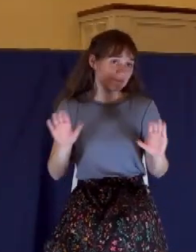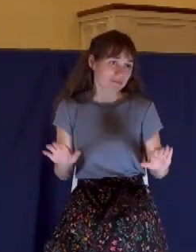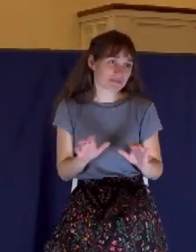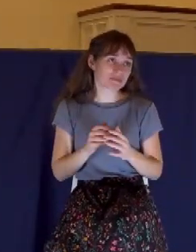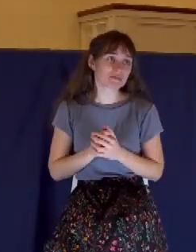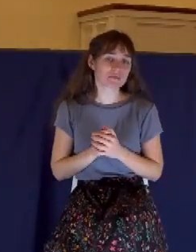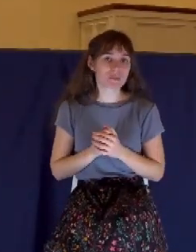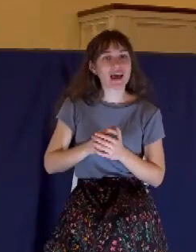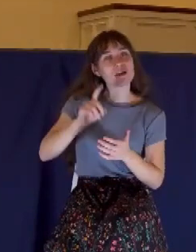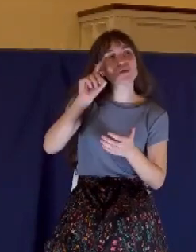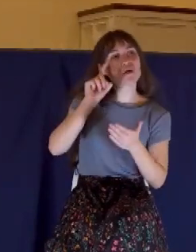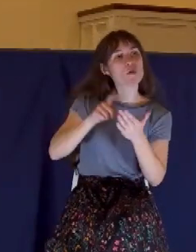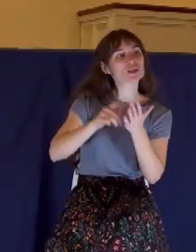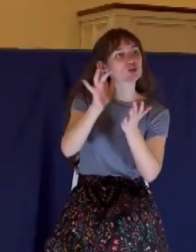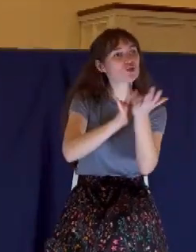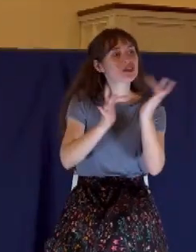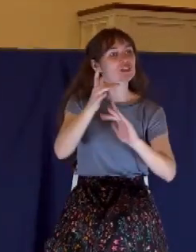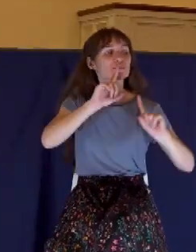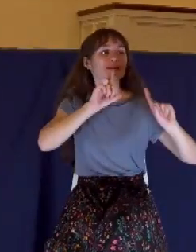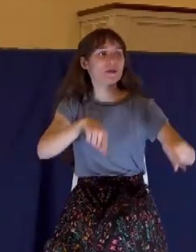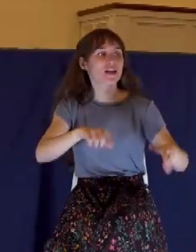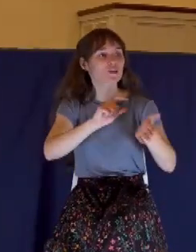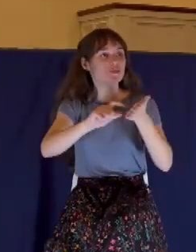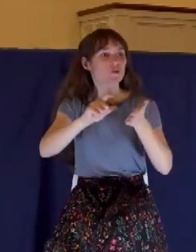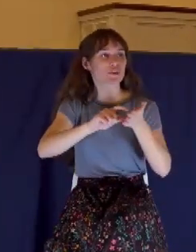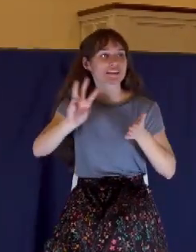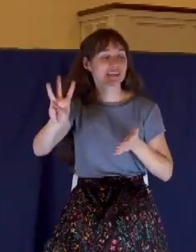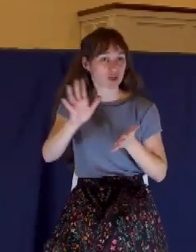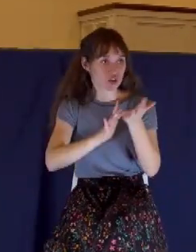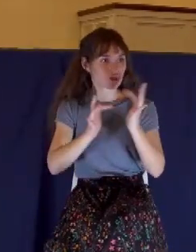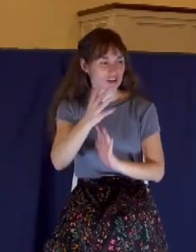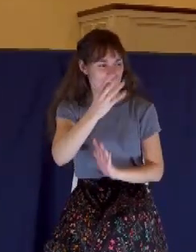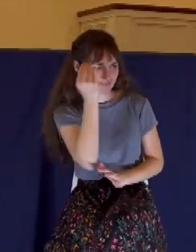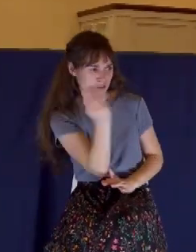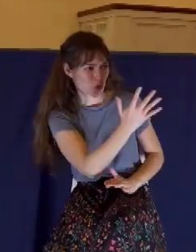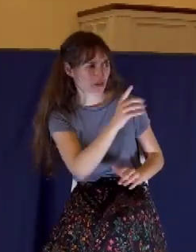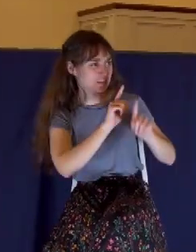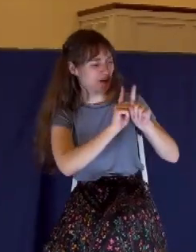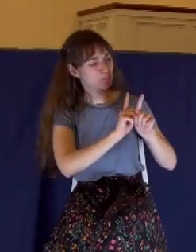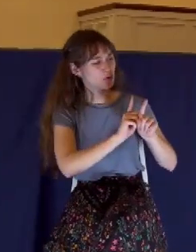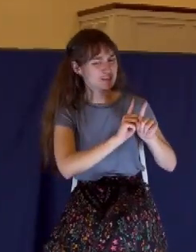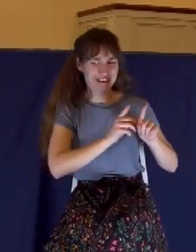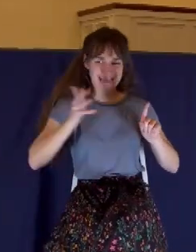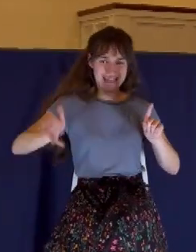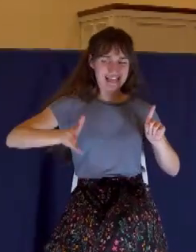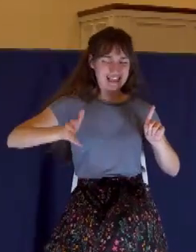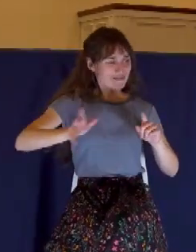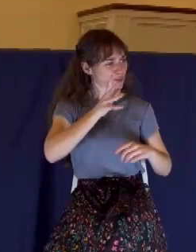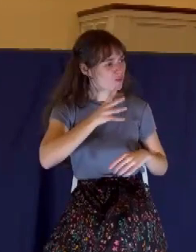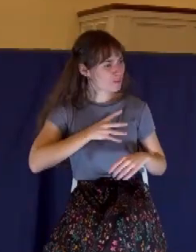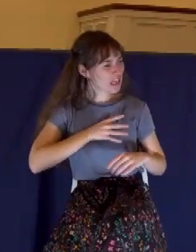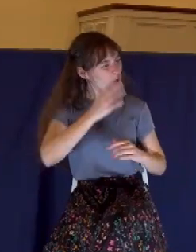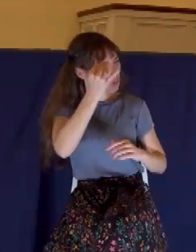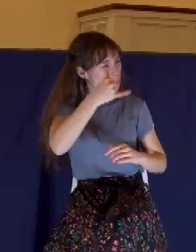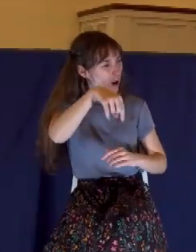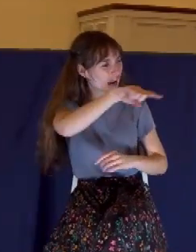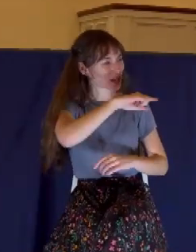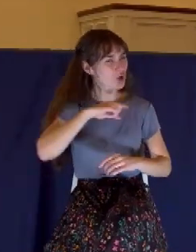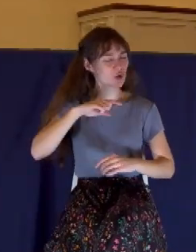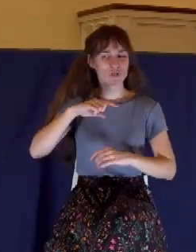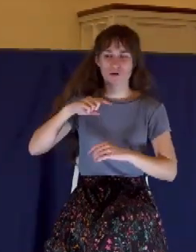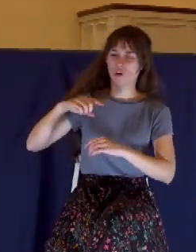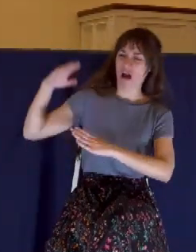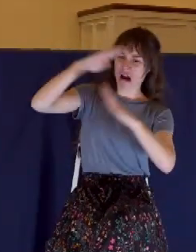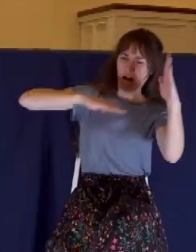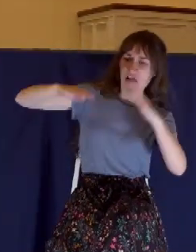And notice how Jesus responds in verse 6. And Jesus said, Let her alone. Why trouble ye her? She has